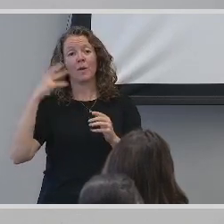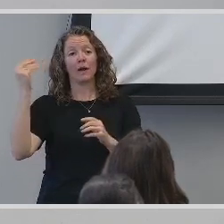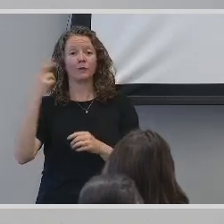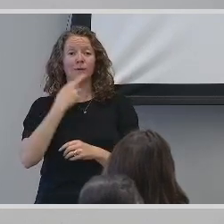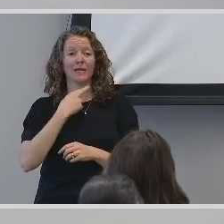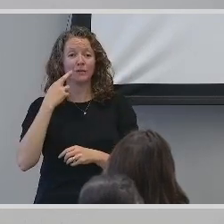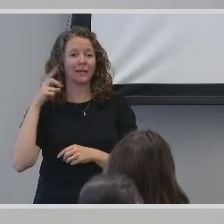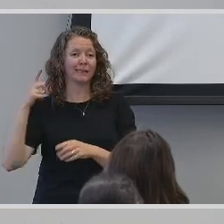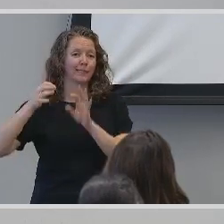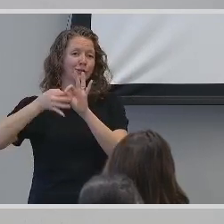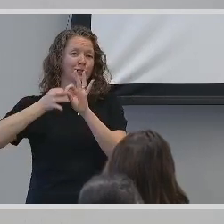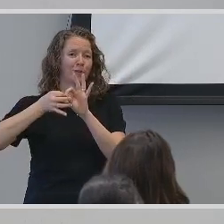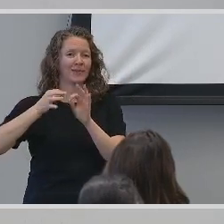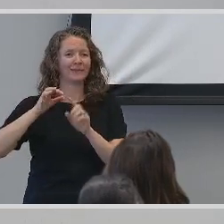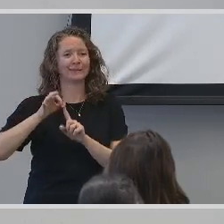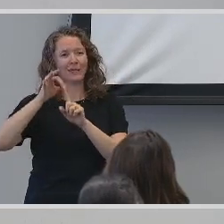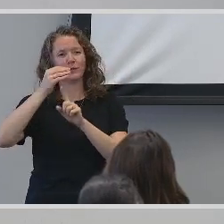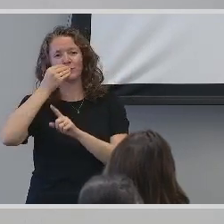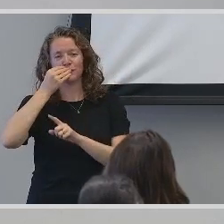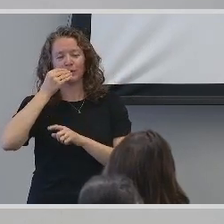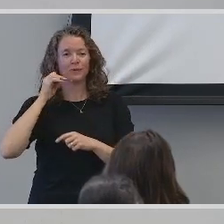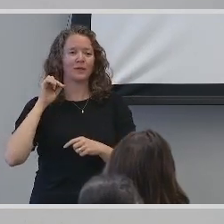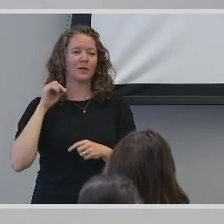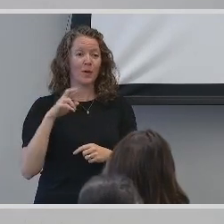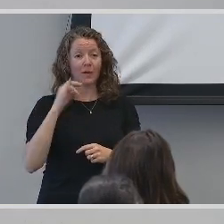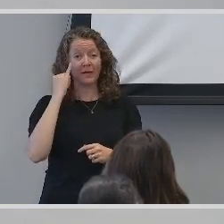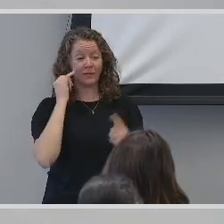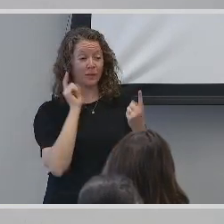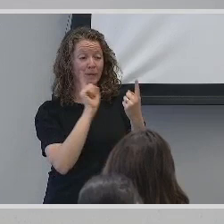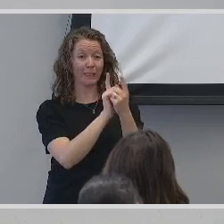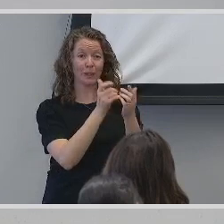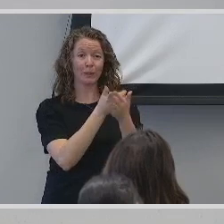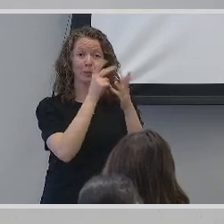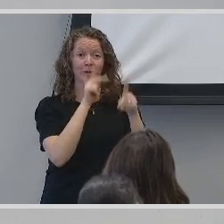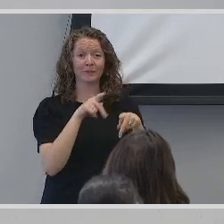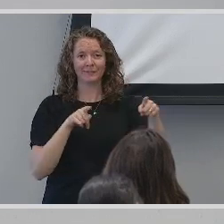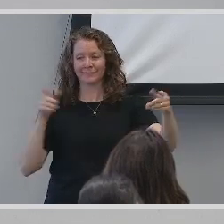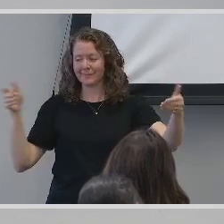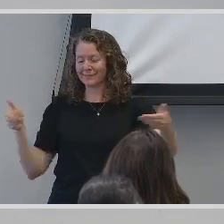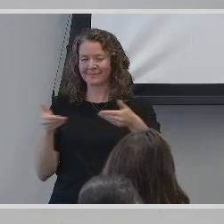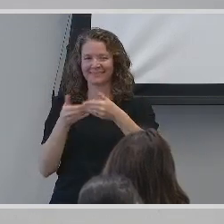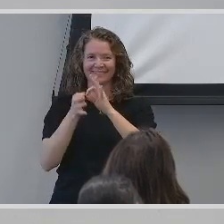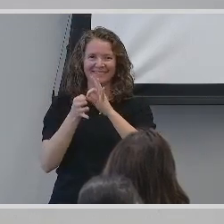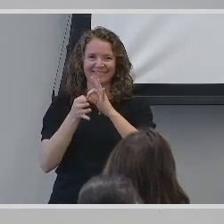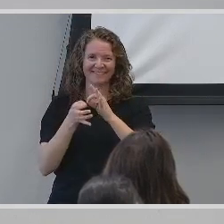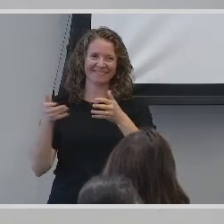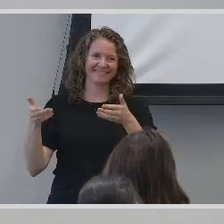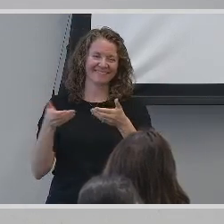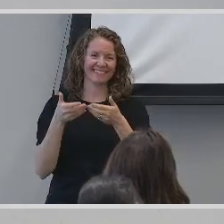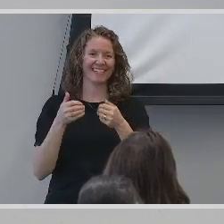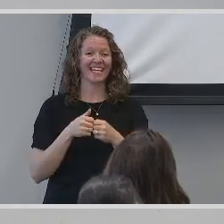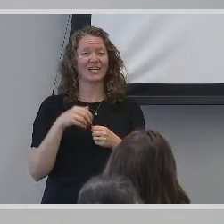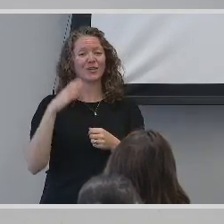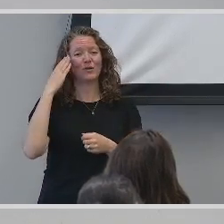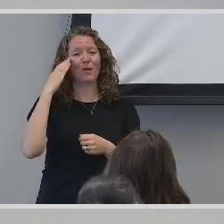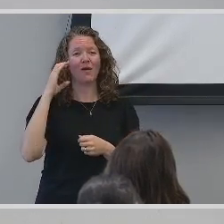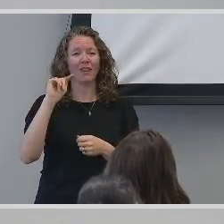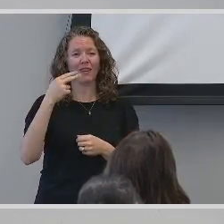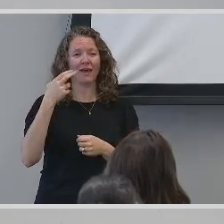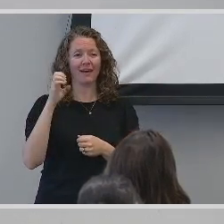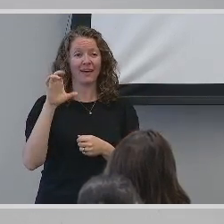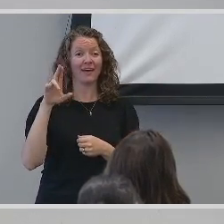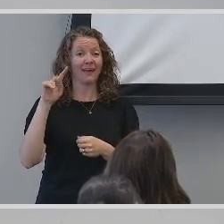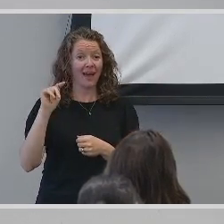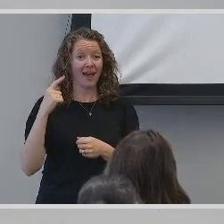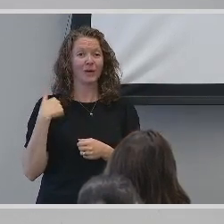or helping me understand a new person that we may meet together. We even shared our story with The Cut, a